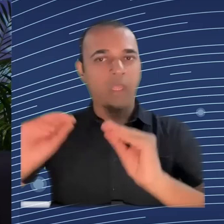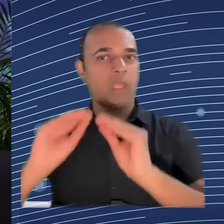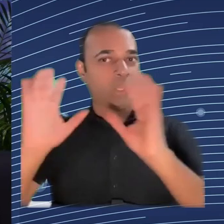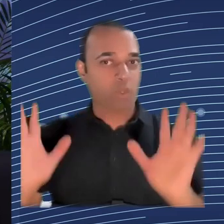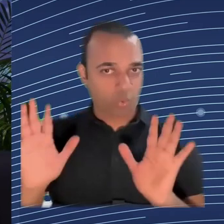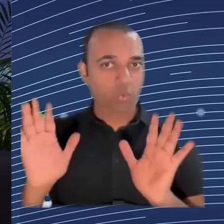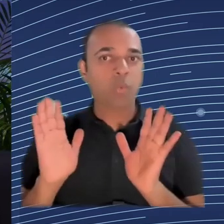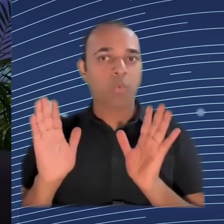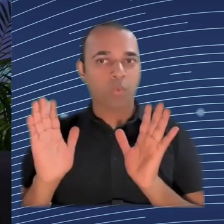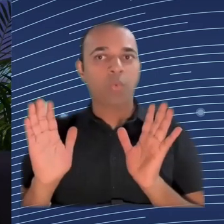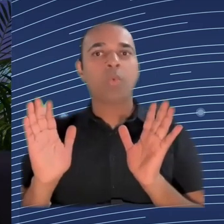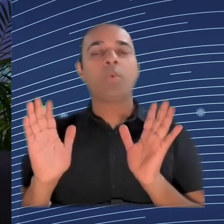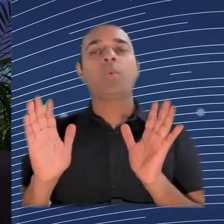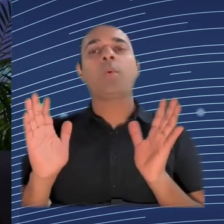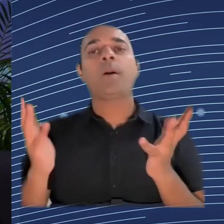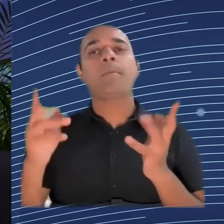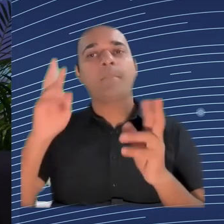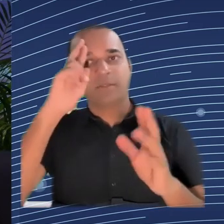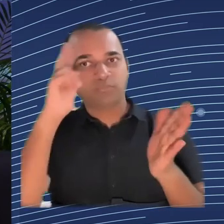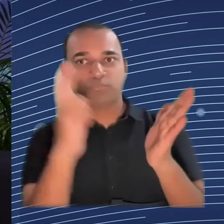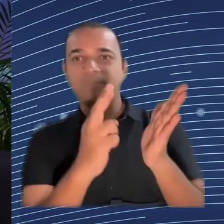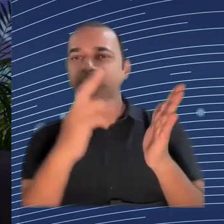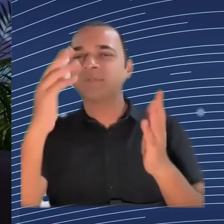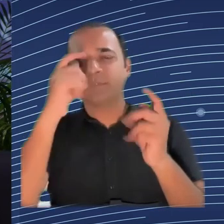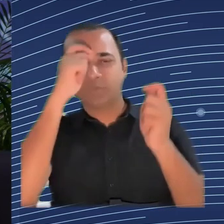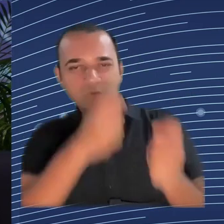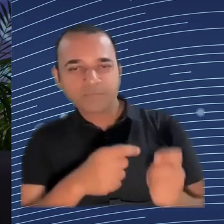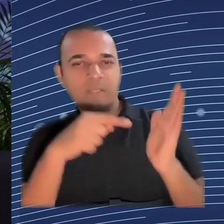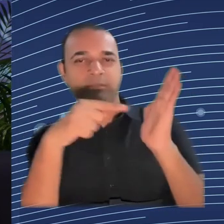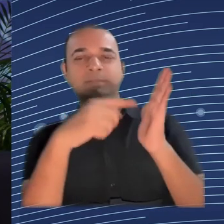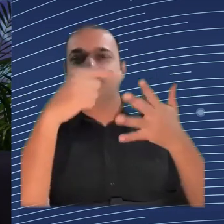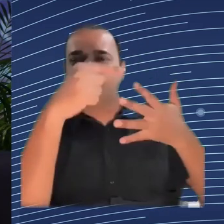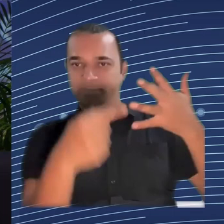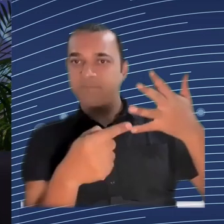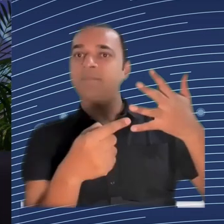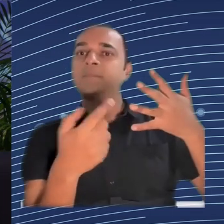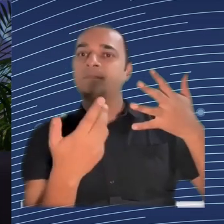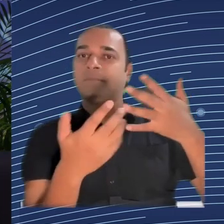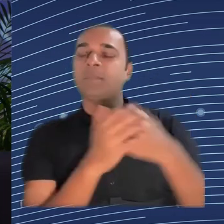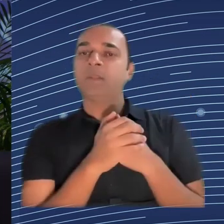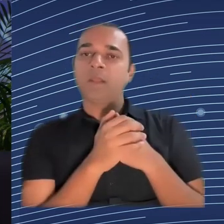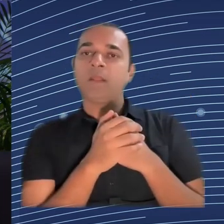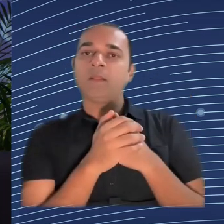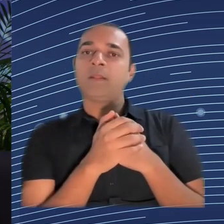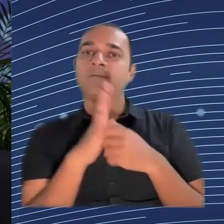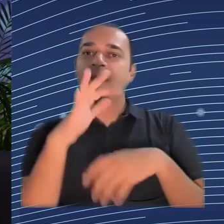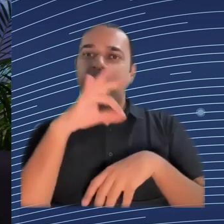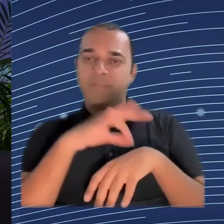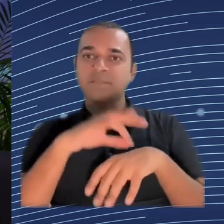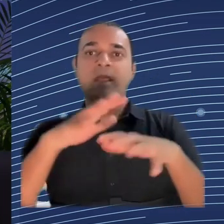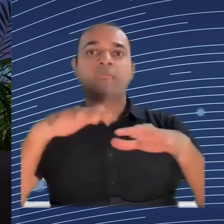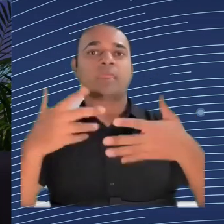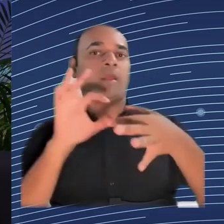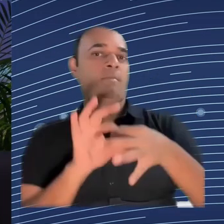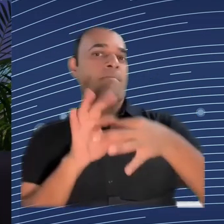the algorithm says, whoop, they are meeting there, and whoops, in the same place, there are trade unions, whoop, in that same place, there is a demonstration.